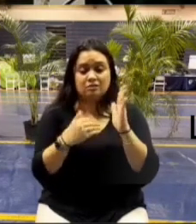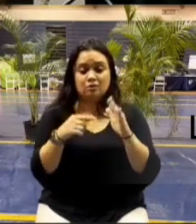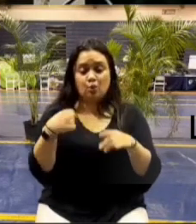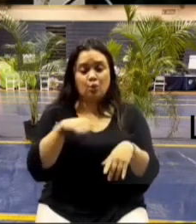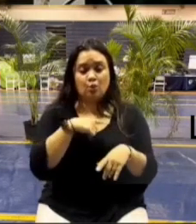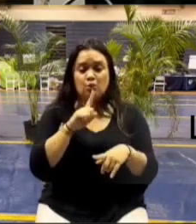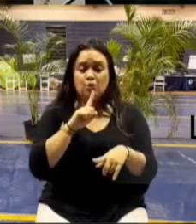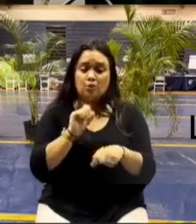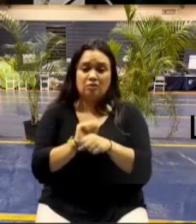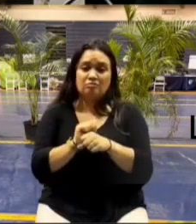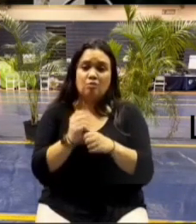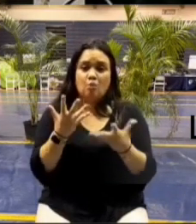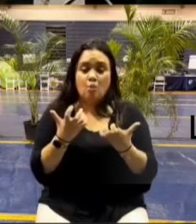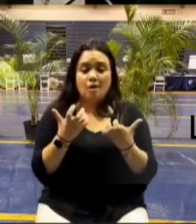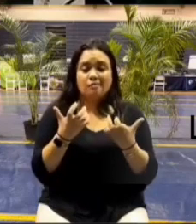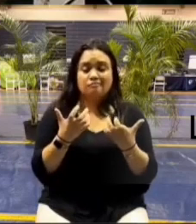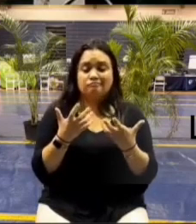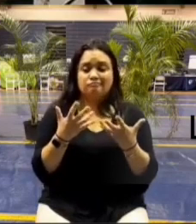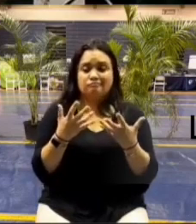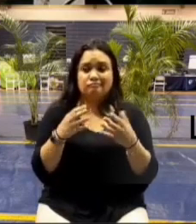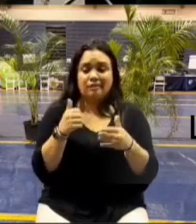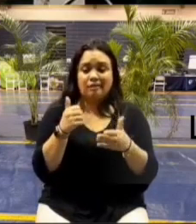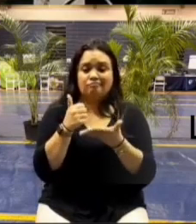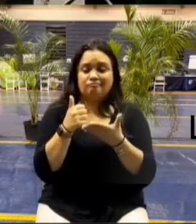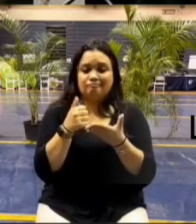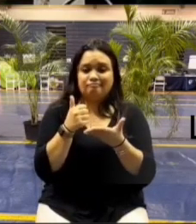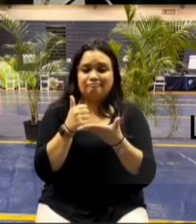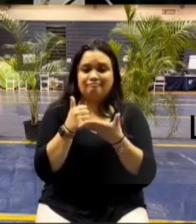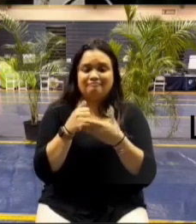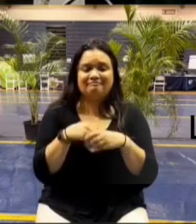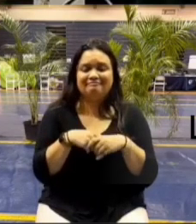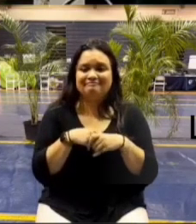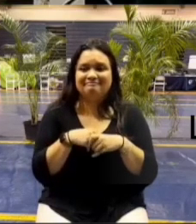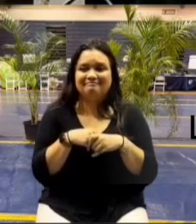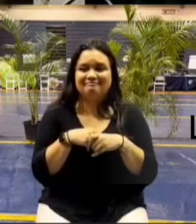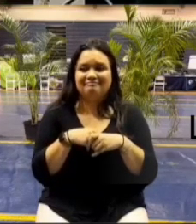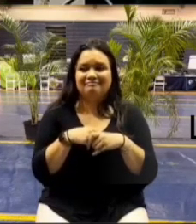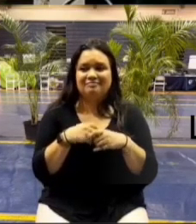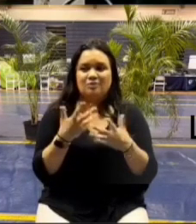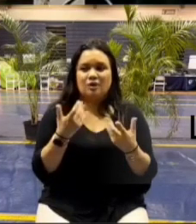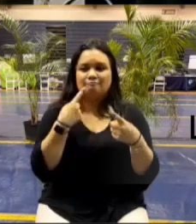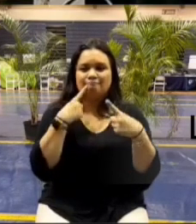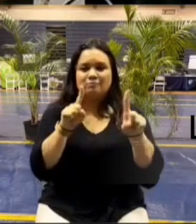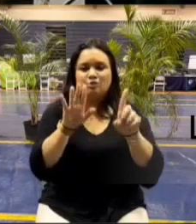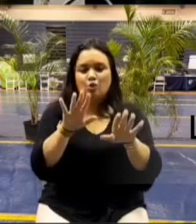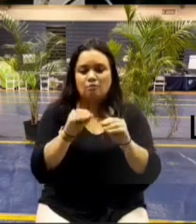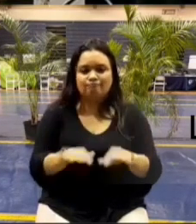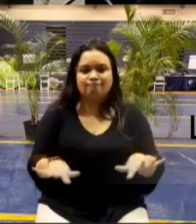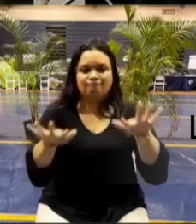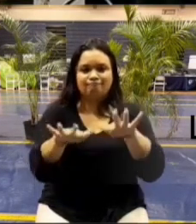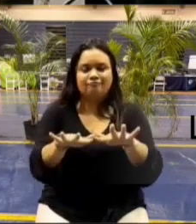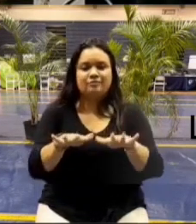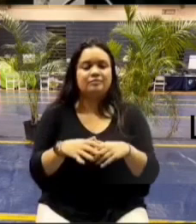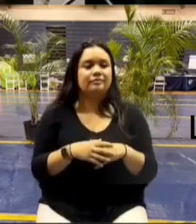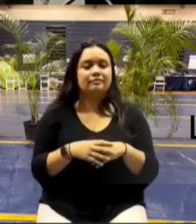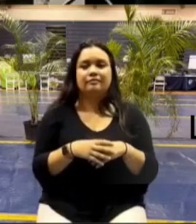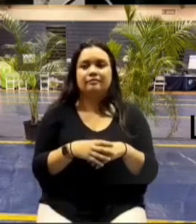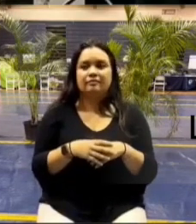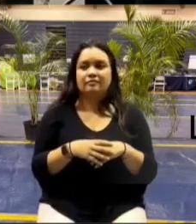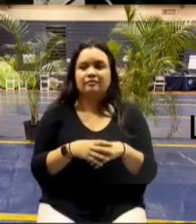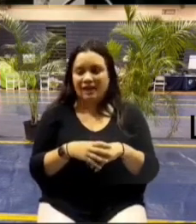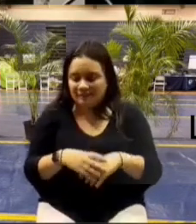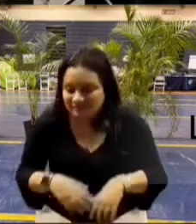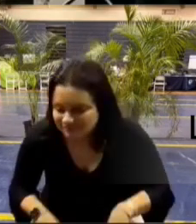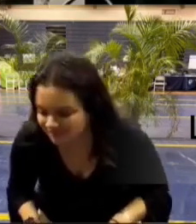property done that answer your question thank you colonel we'll take uh another question